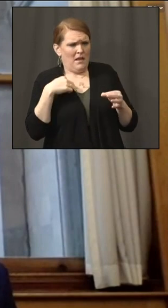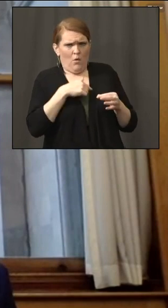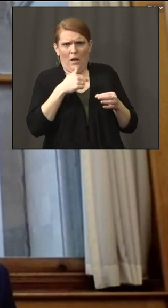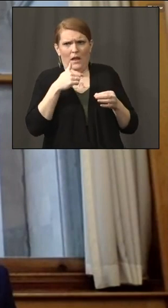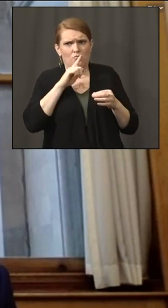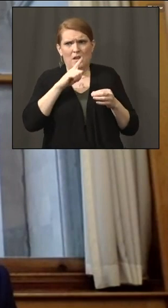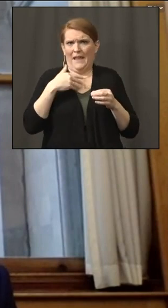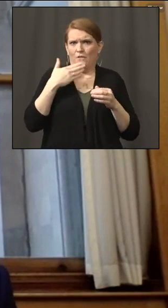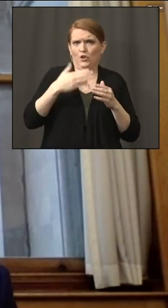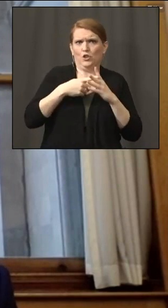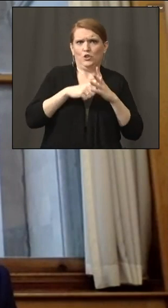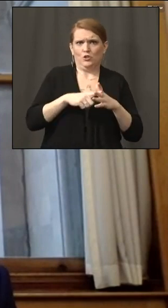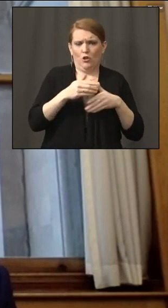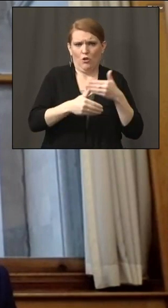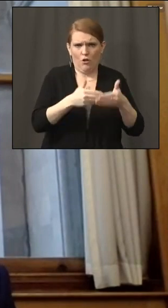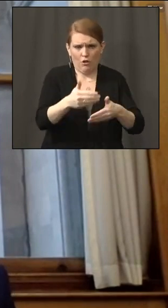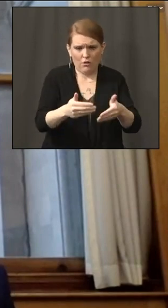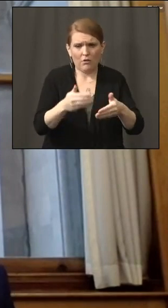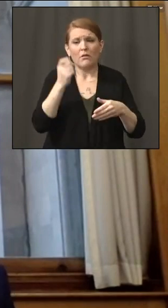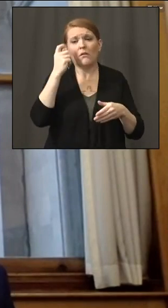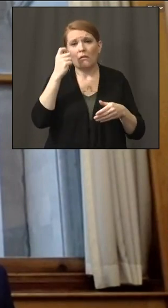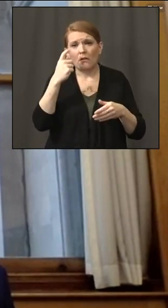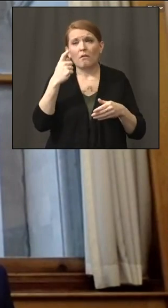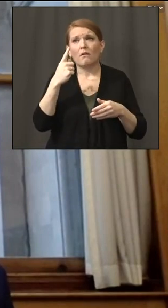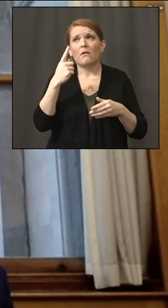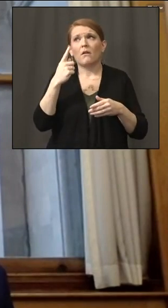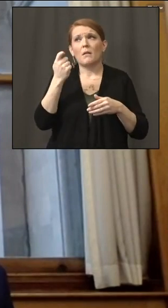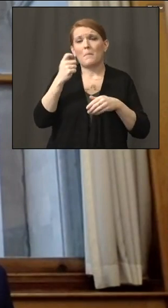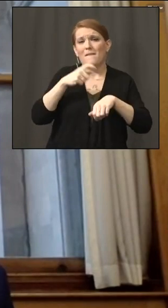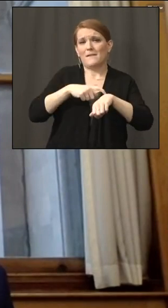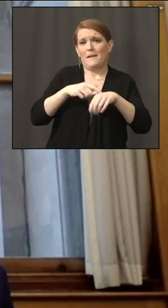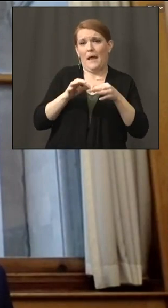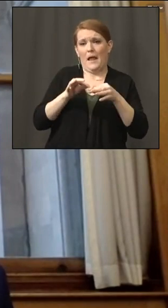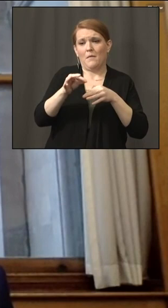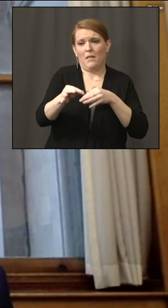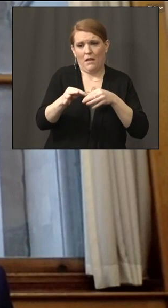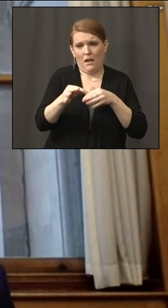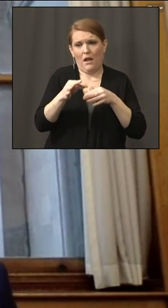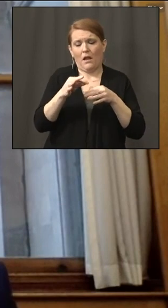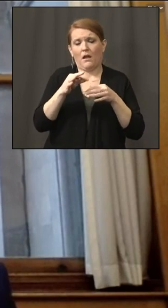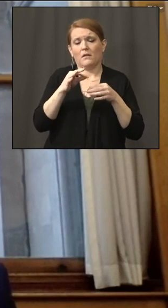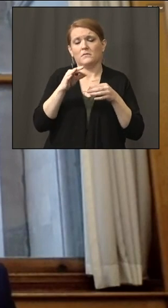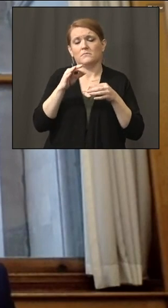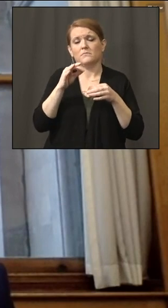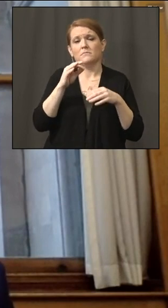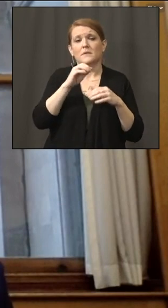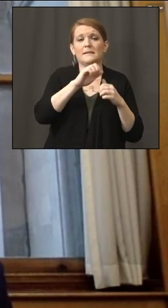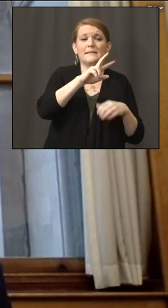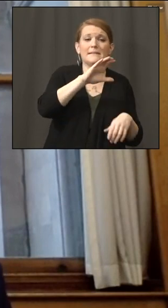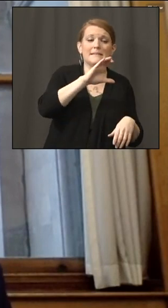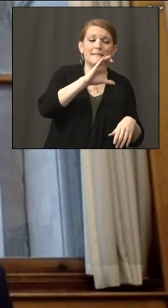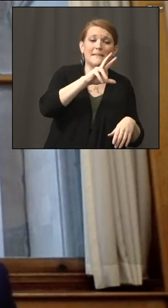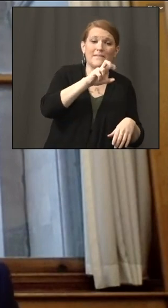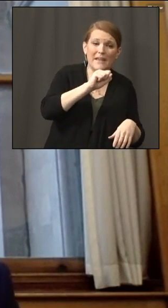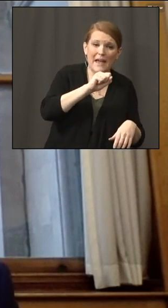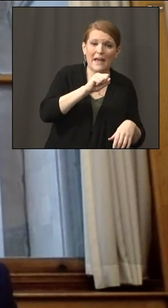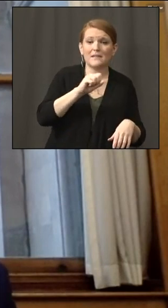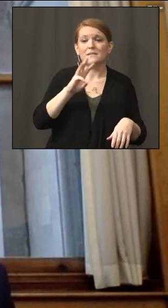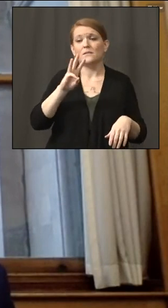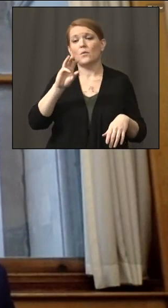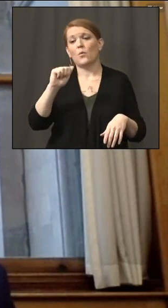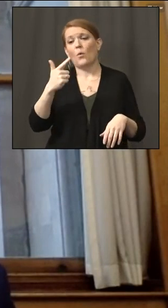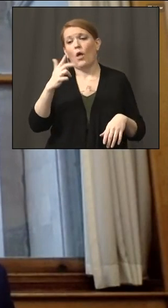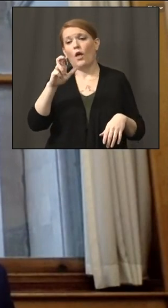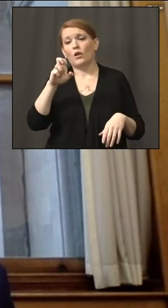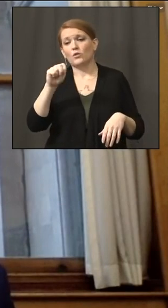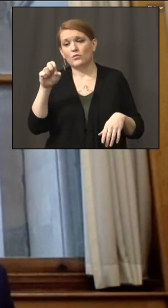point out is there's a bit of a time lag with some of the reporting, particularly with CVS and Walgreens under their federal contract with Operation Warp Speed. They